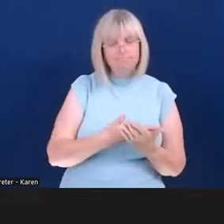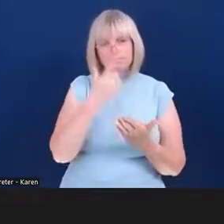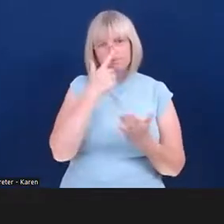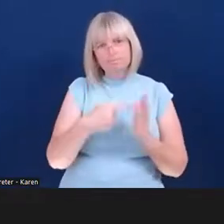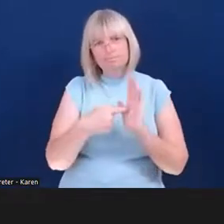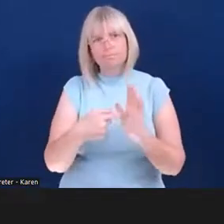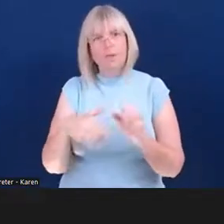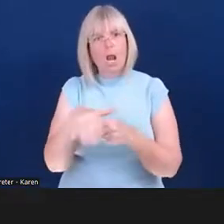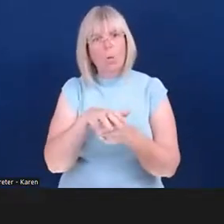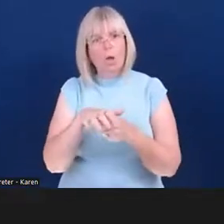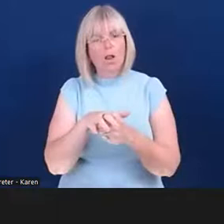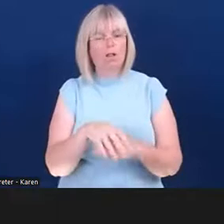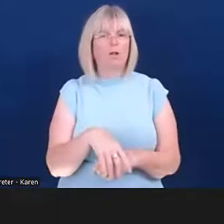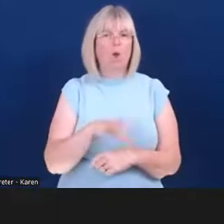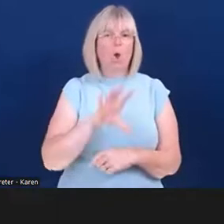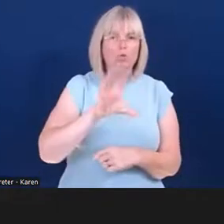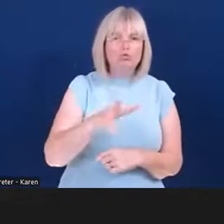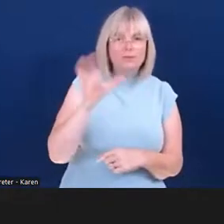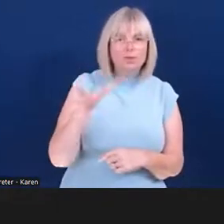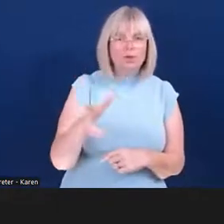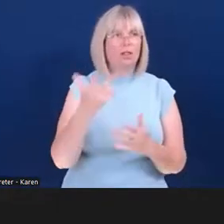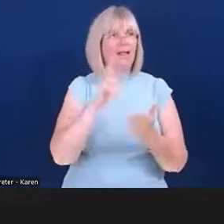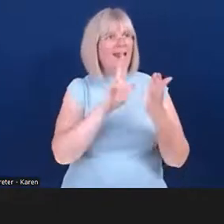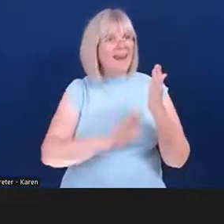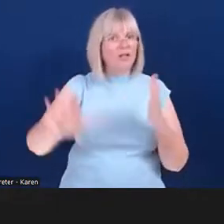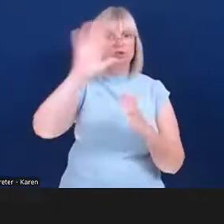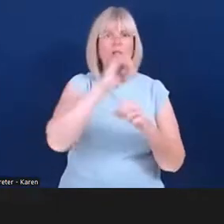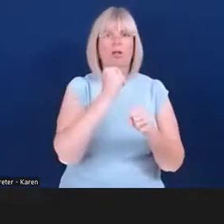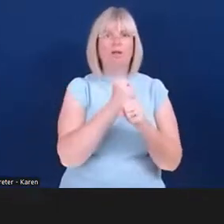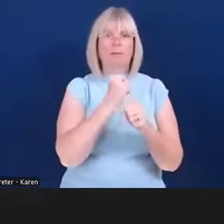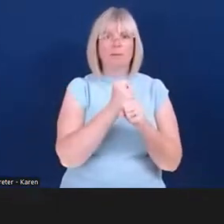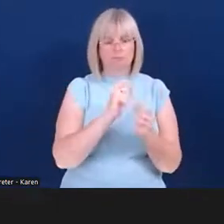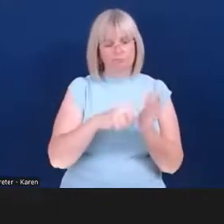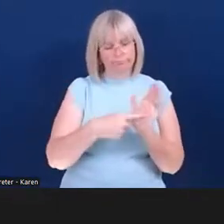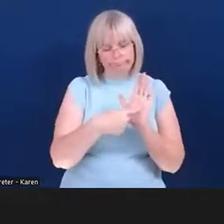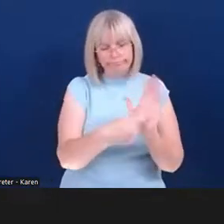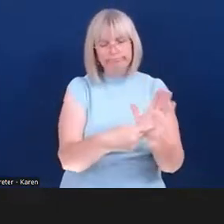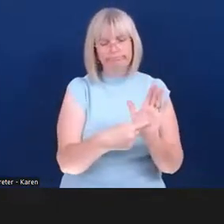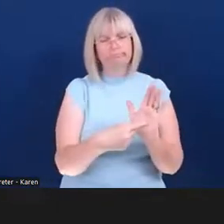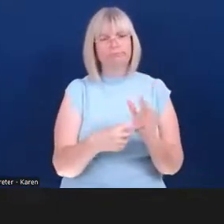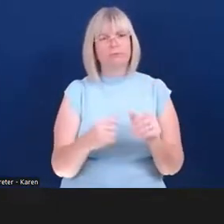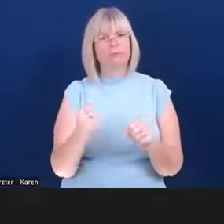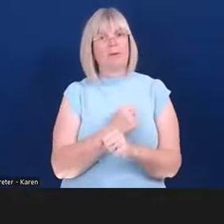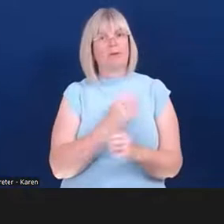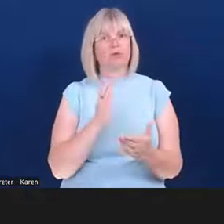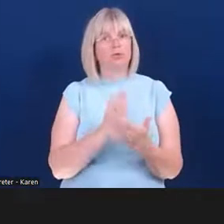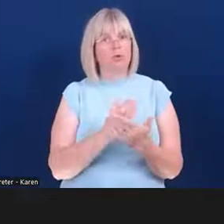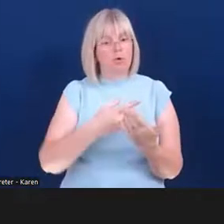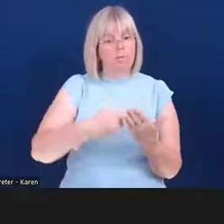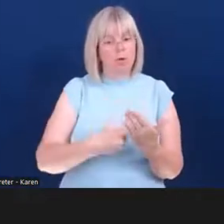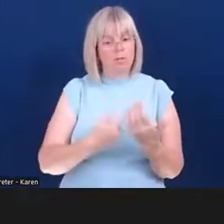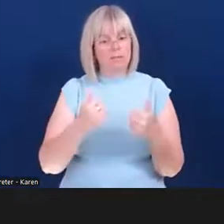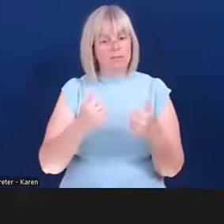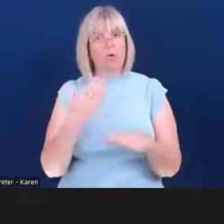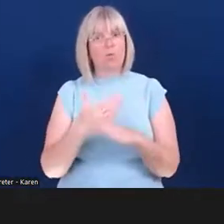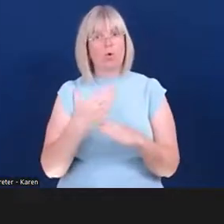to campaign and develop policies that work for small businesses, the people who run them and the people who are employed in them. Now we